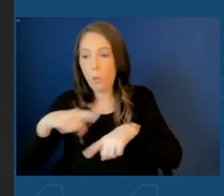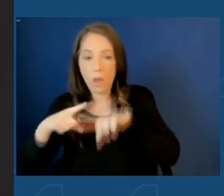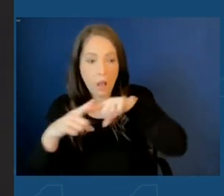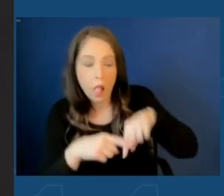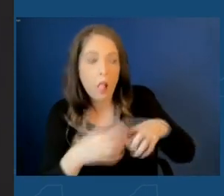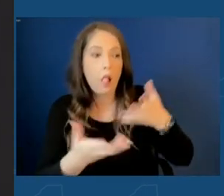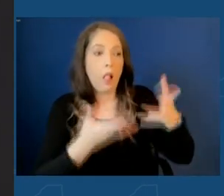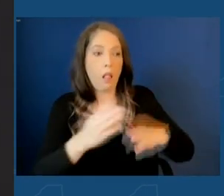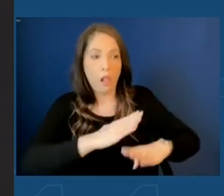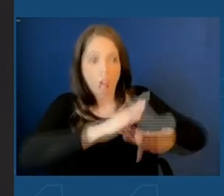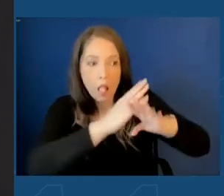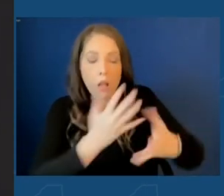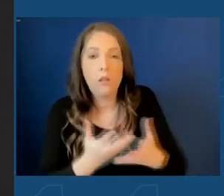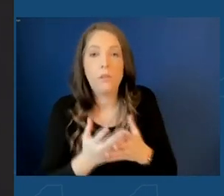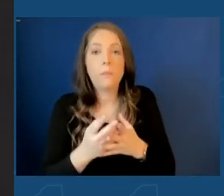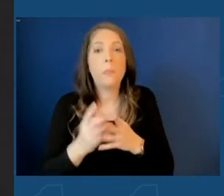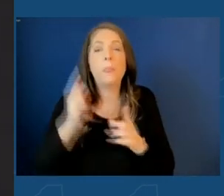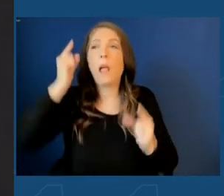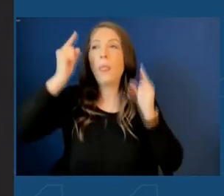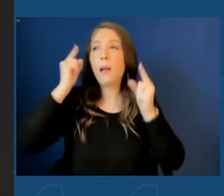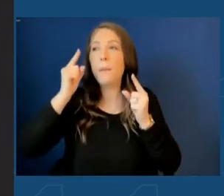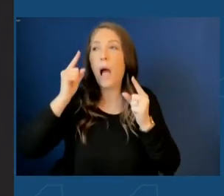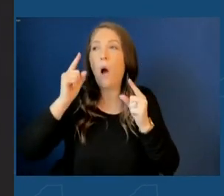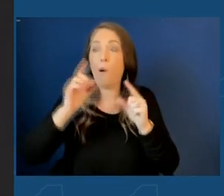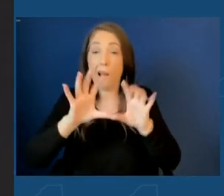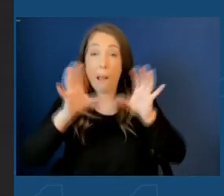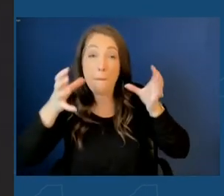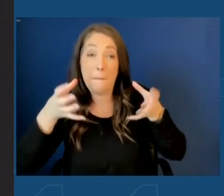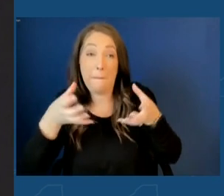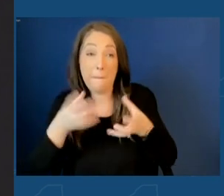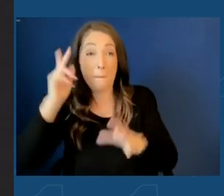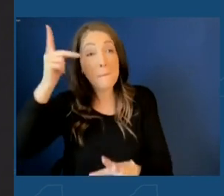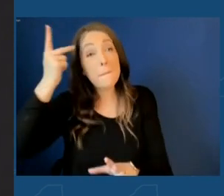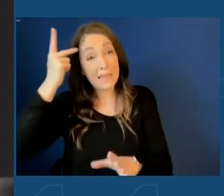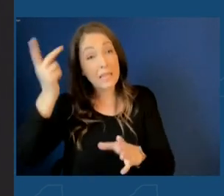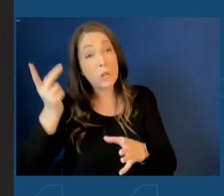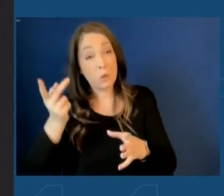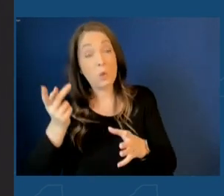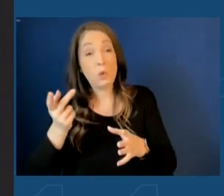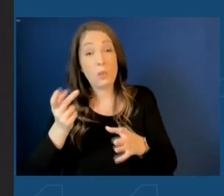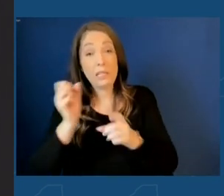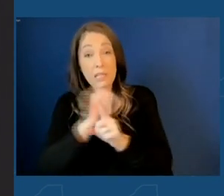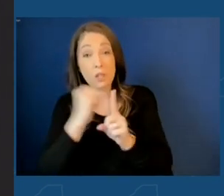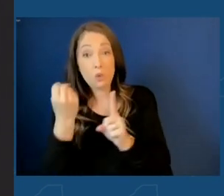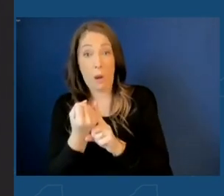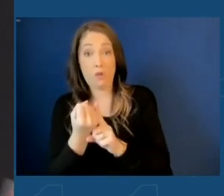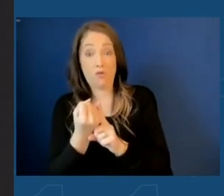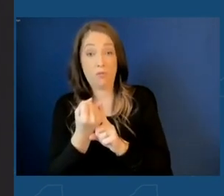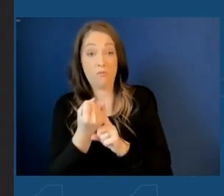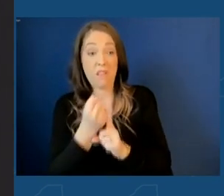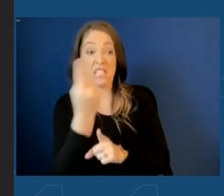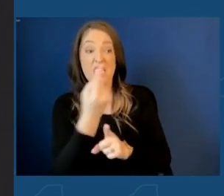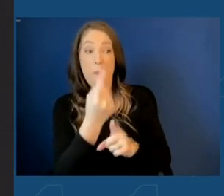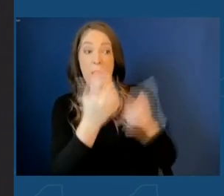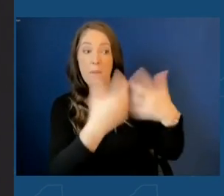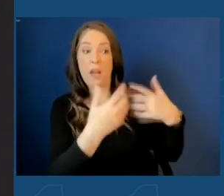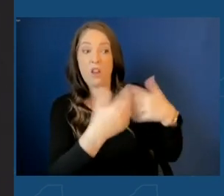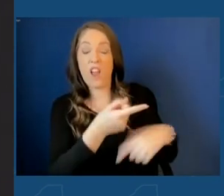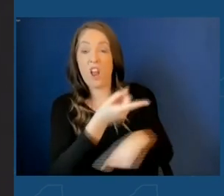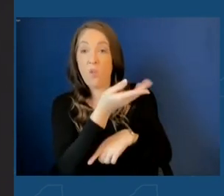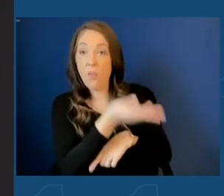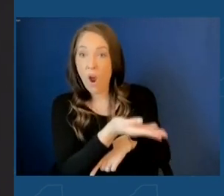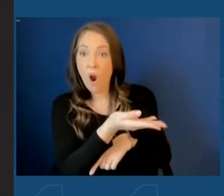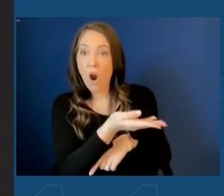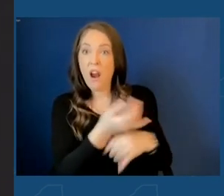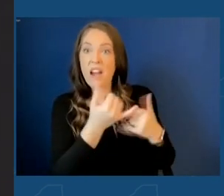of a geopolitical situation where something manufactured in a country that now turns on us and has embargoes and